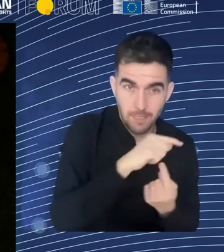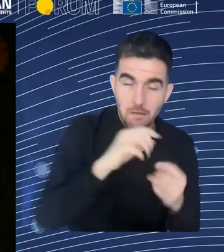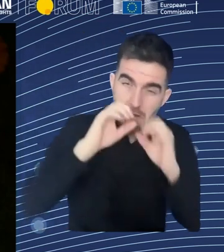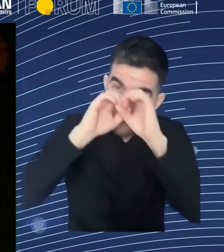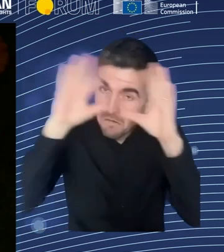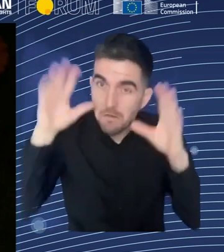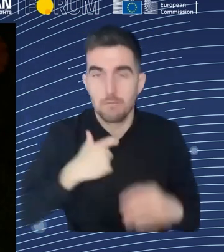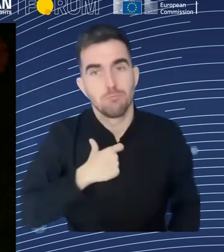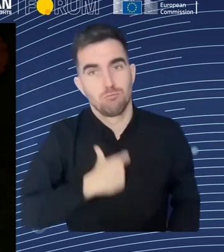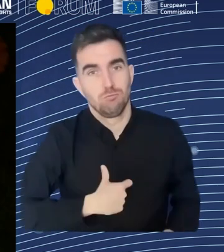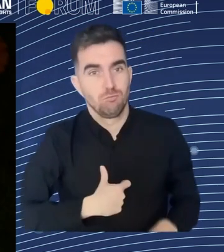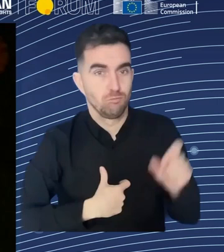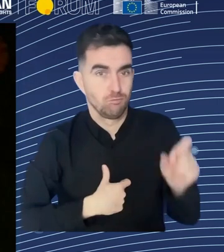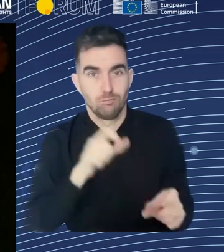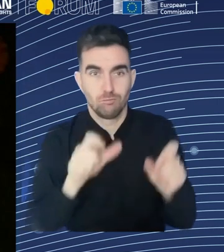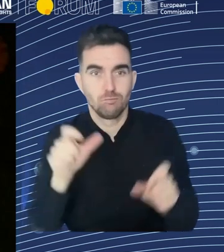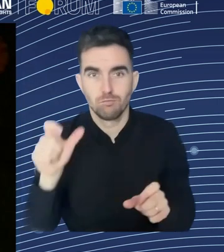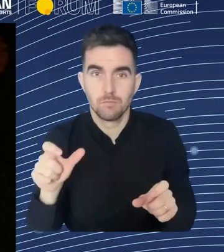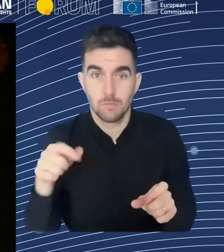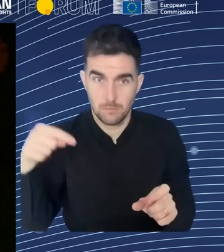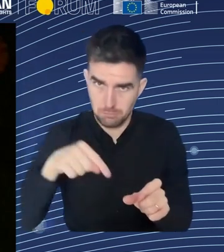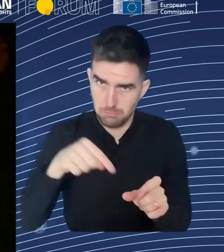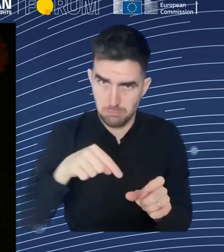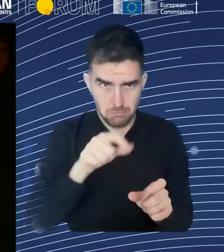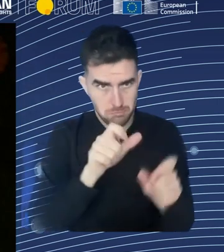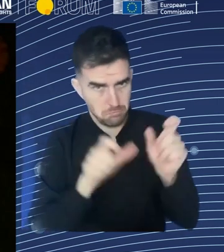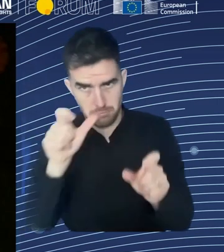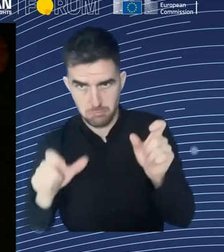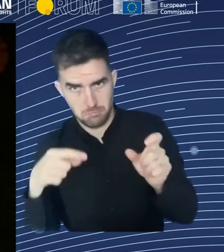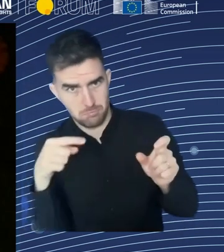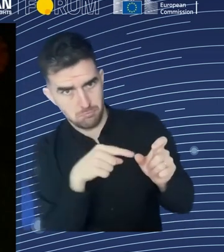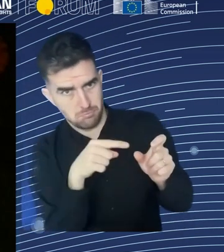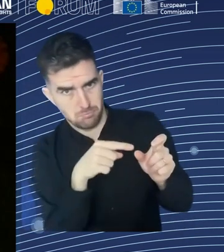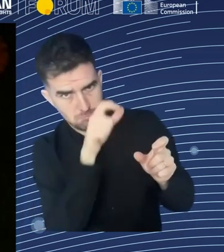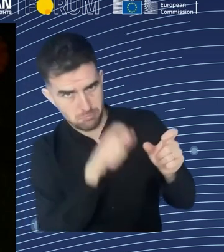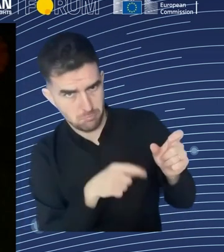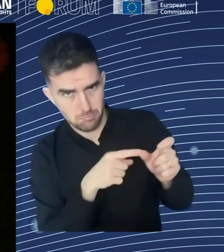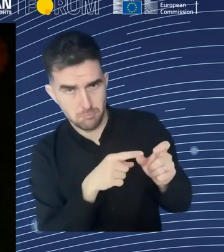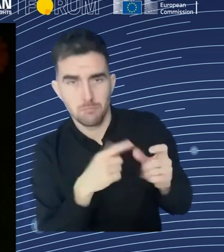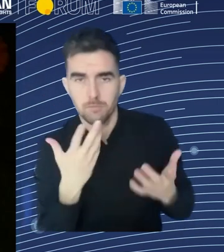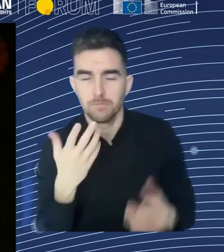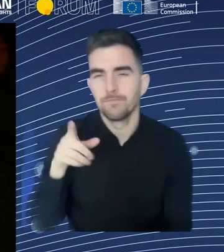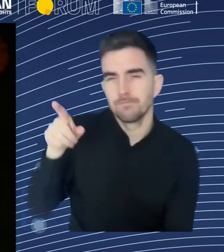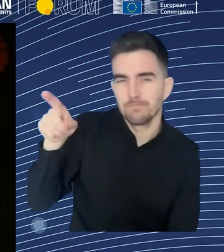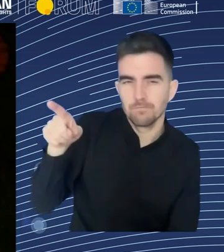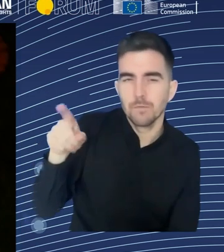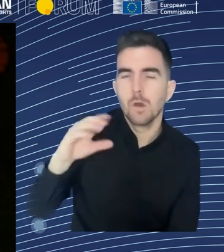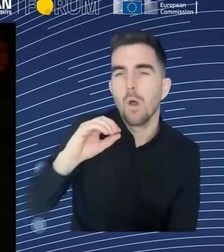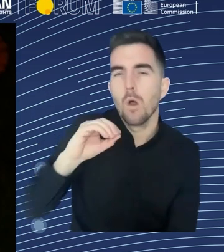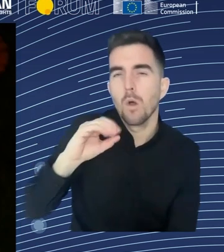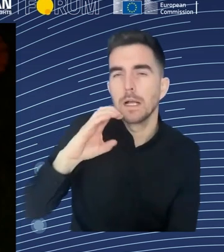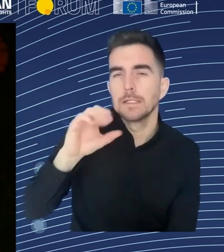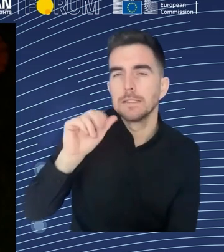Southern Africa, some community that is, as individual, you know, I'm a individual. I'm the result of different relationship,